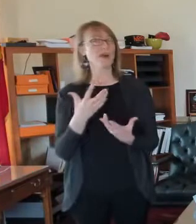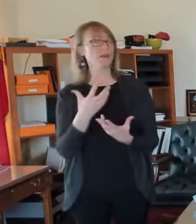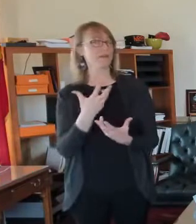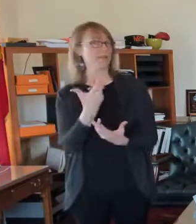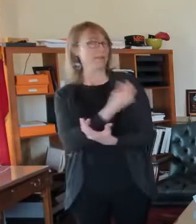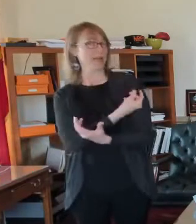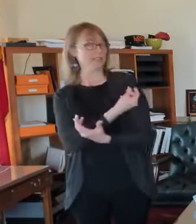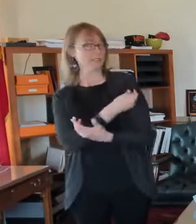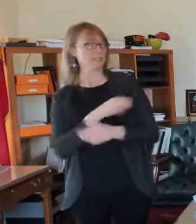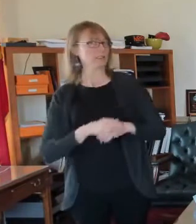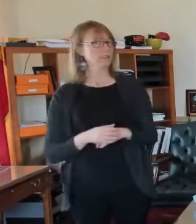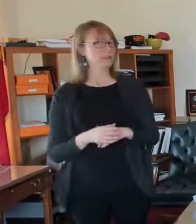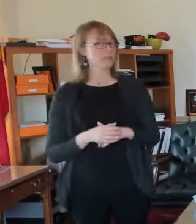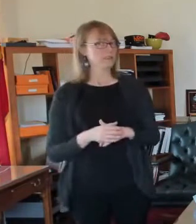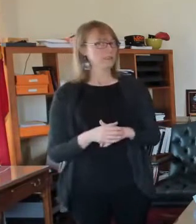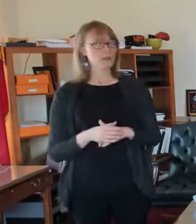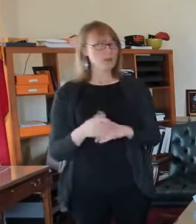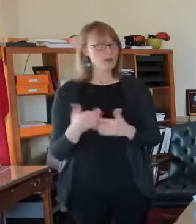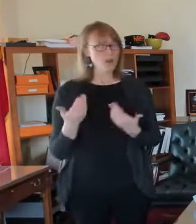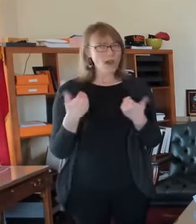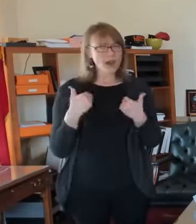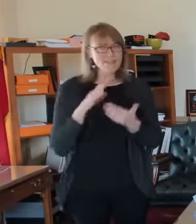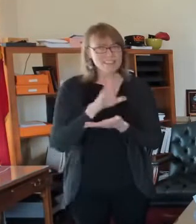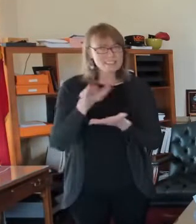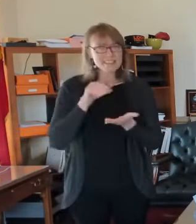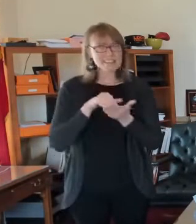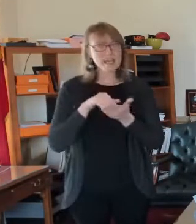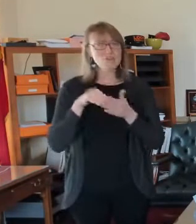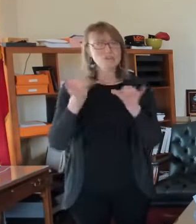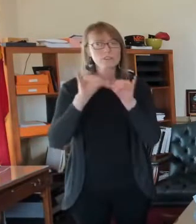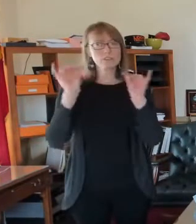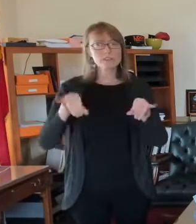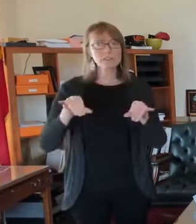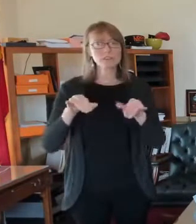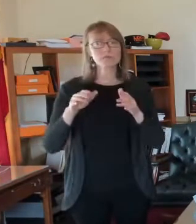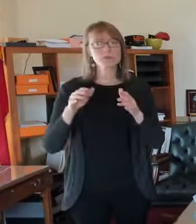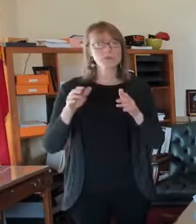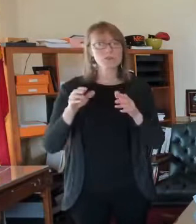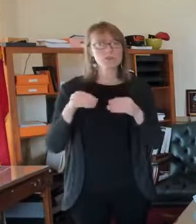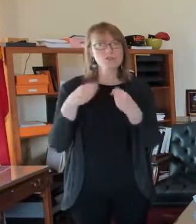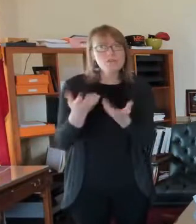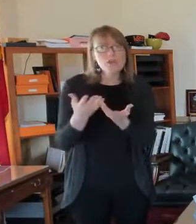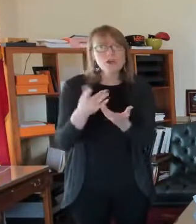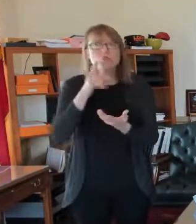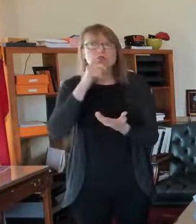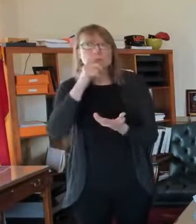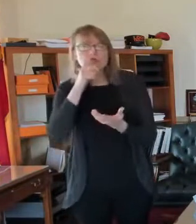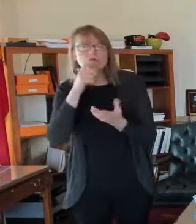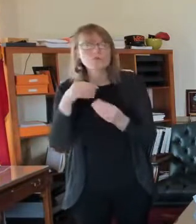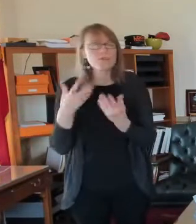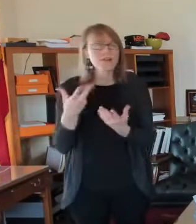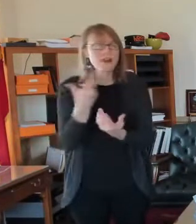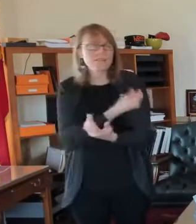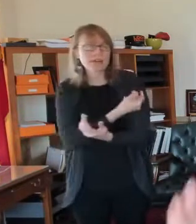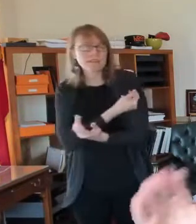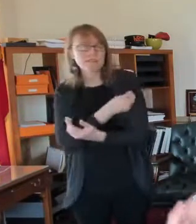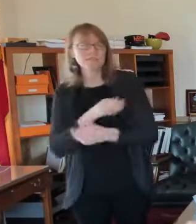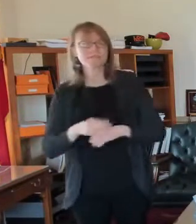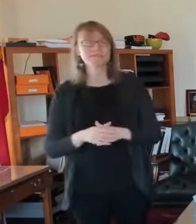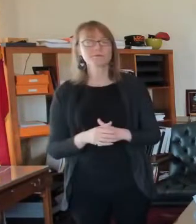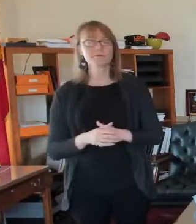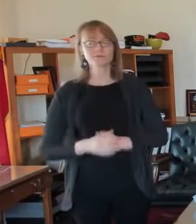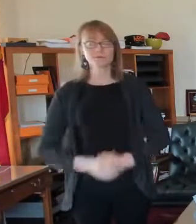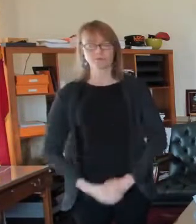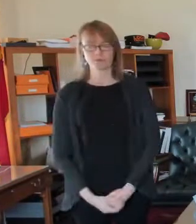based on who is vaccinating in the city? Well, the state has a website which will show